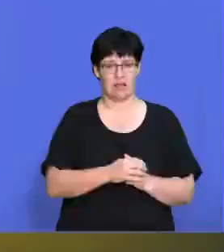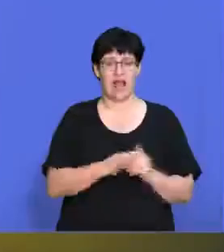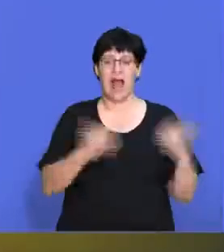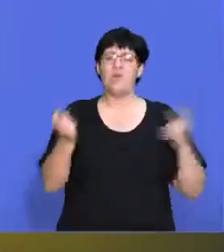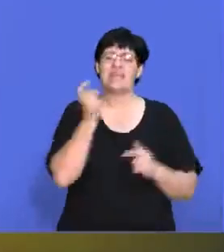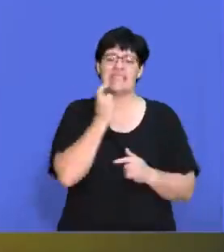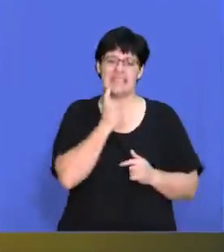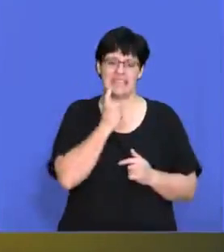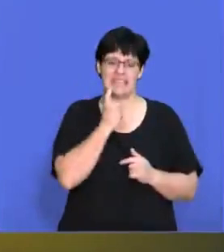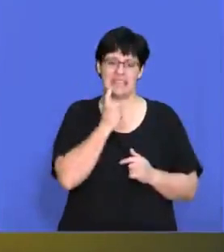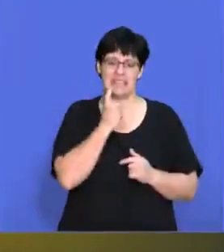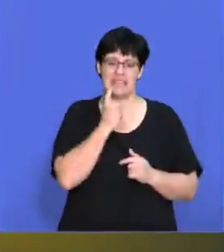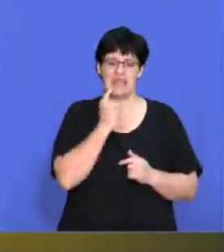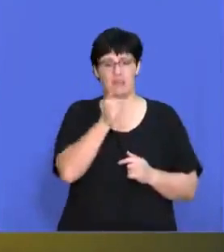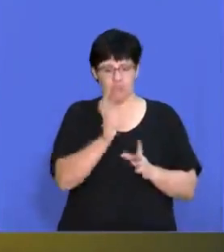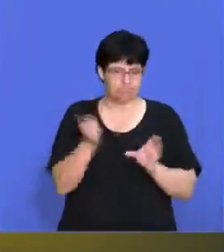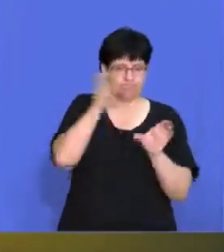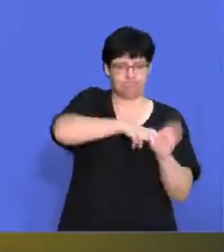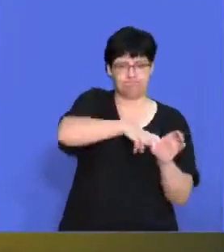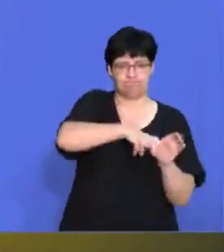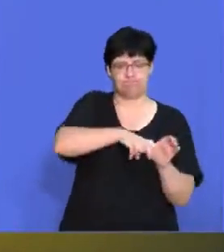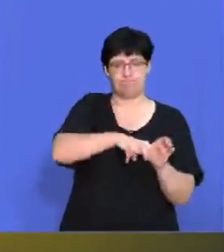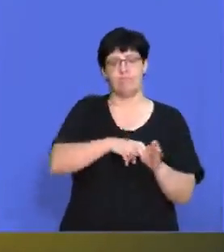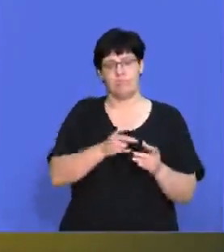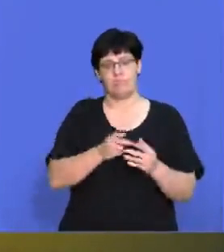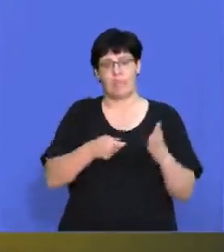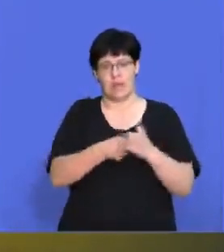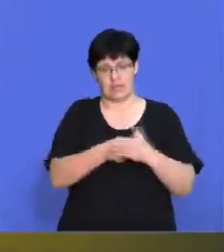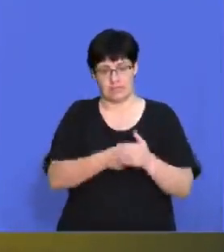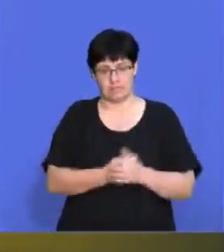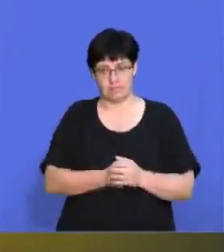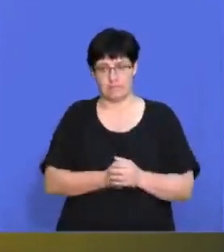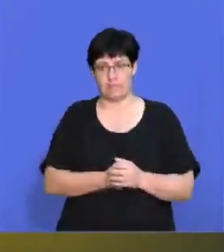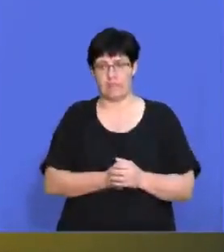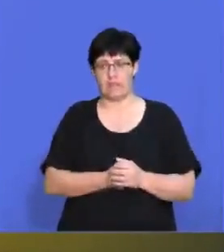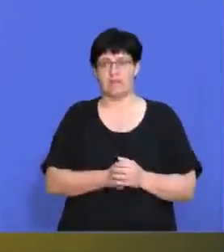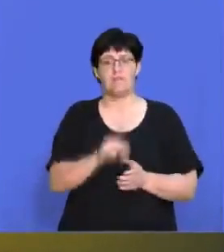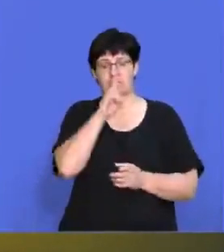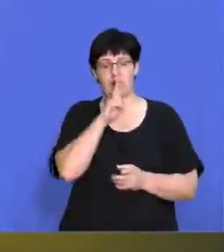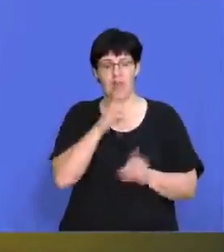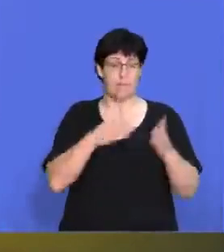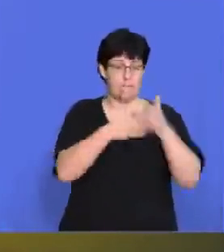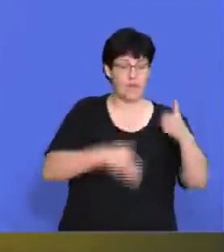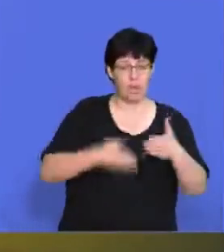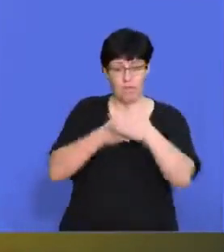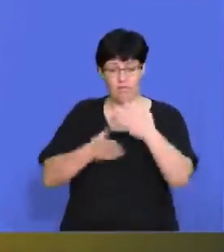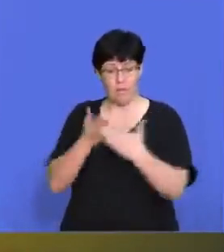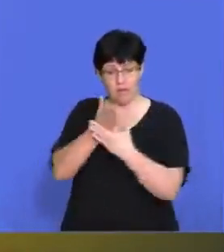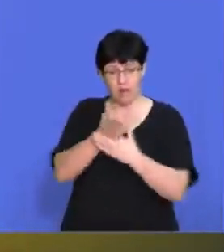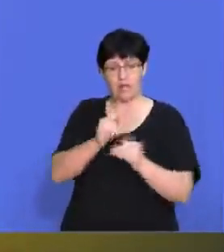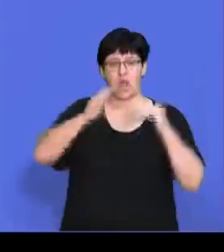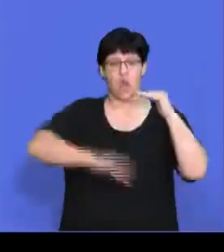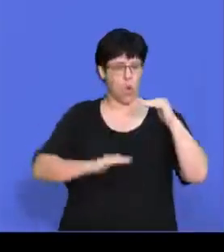can you join this market? So we look, if the barriers to entry of the market are low,